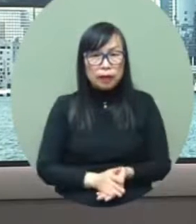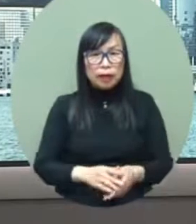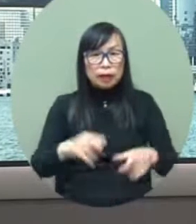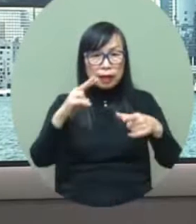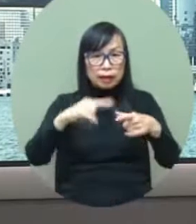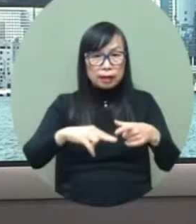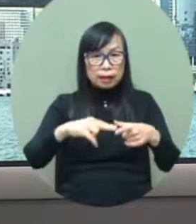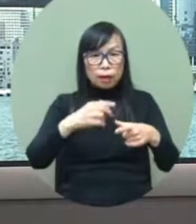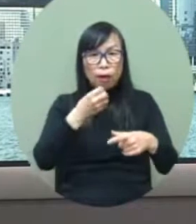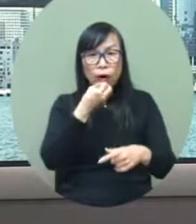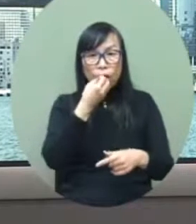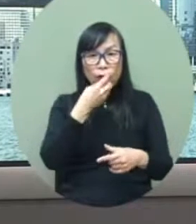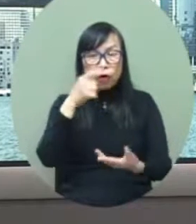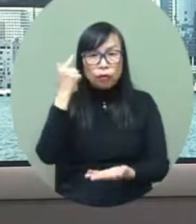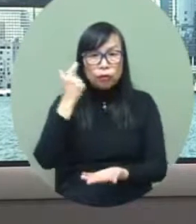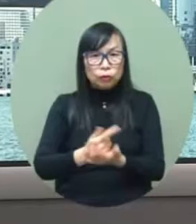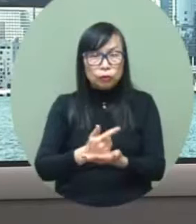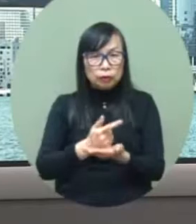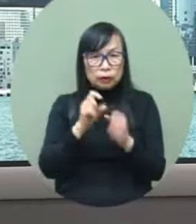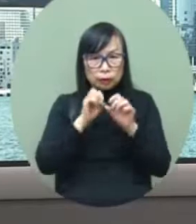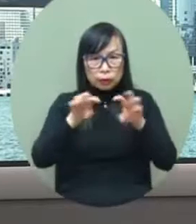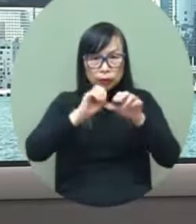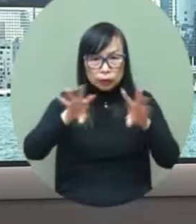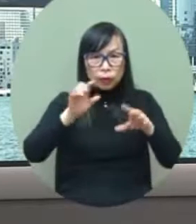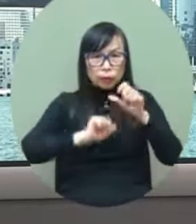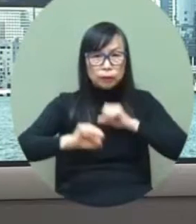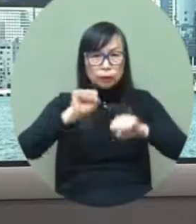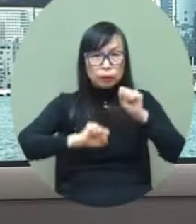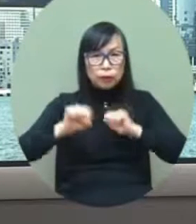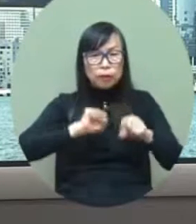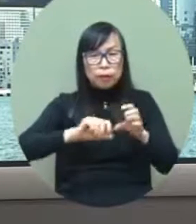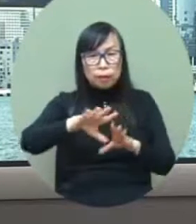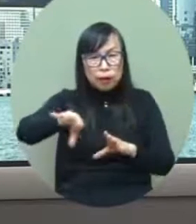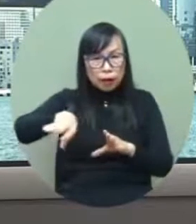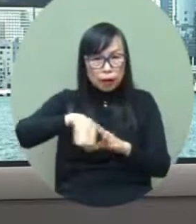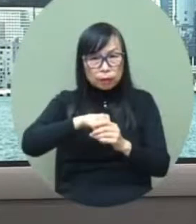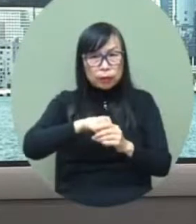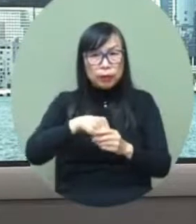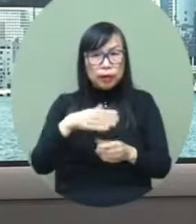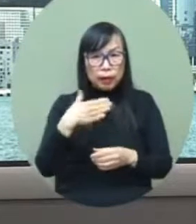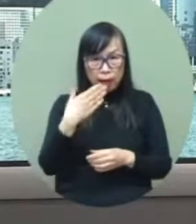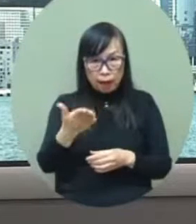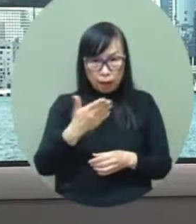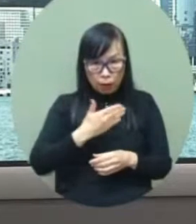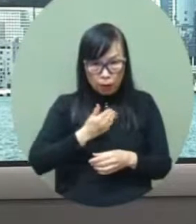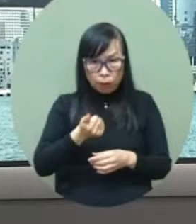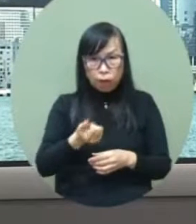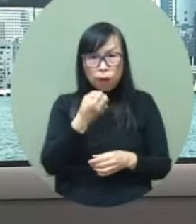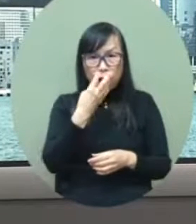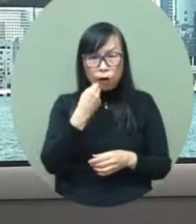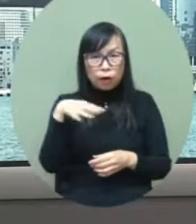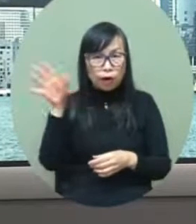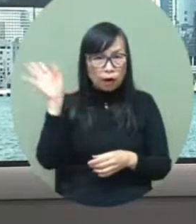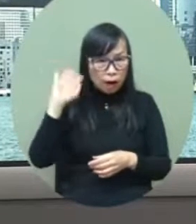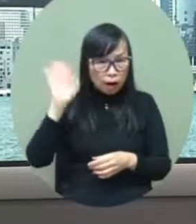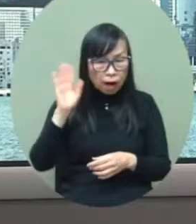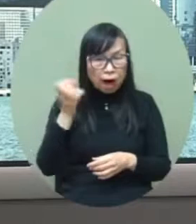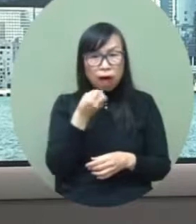major relaunch ceremony and we'll be announcing various activities to promote hong kong